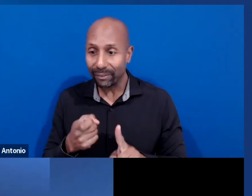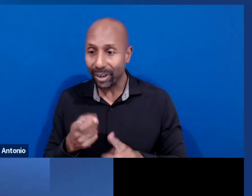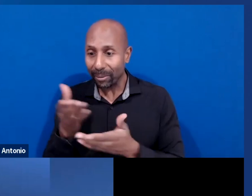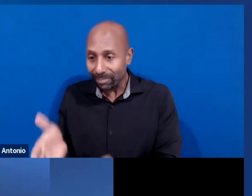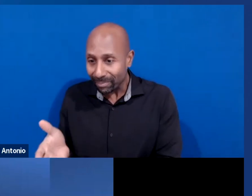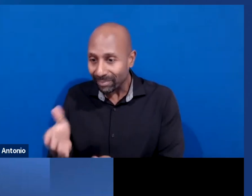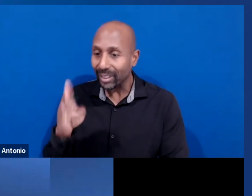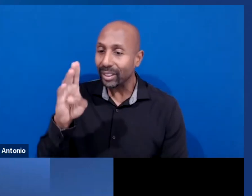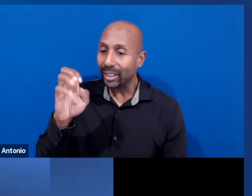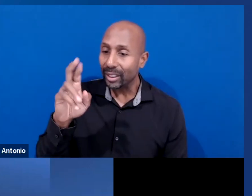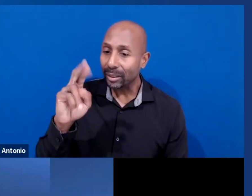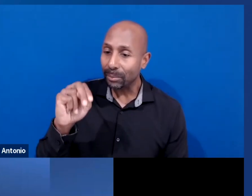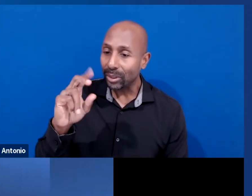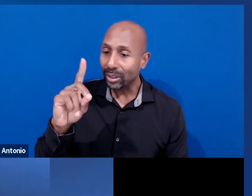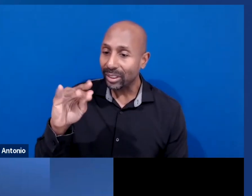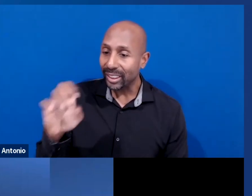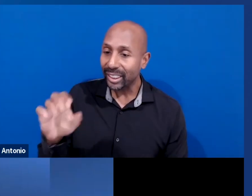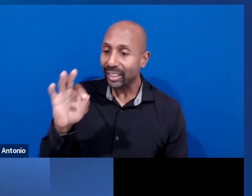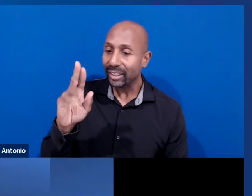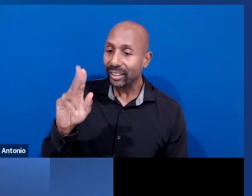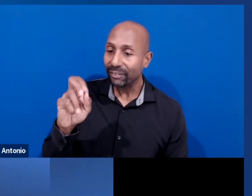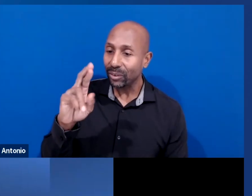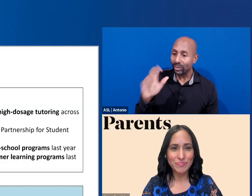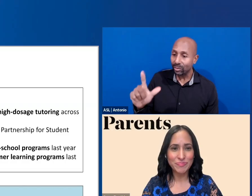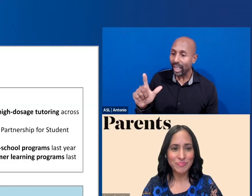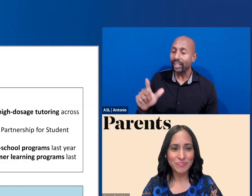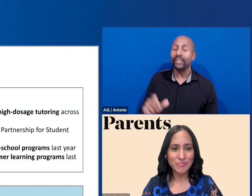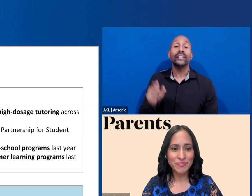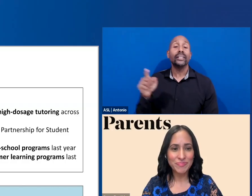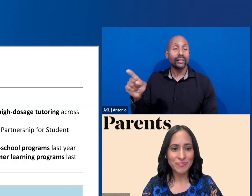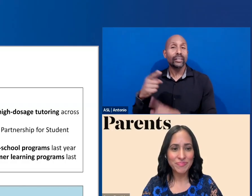Office of Elementary and Secondary Education.